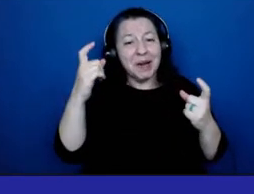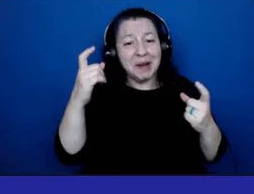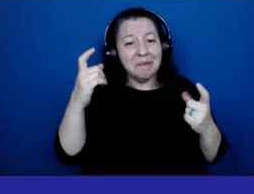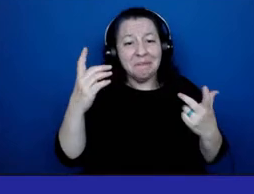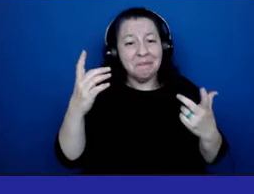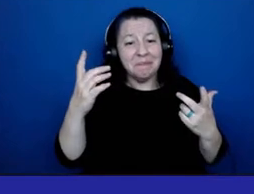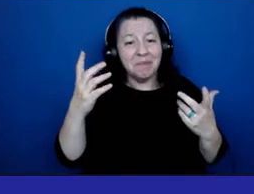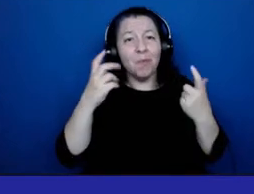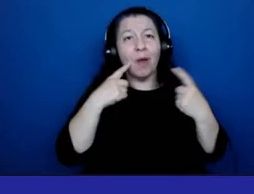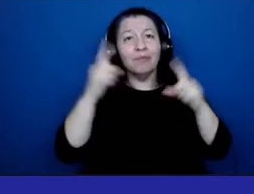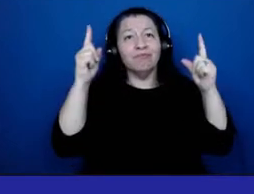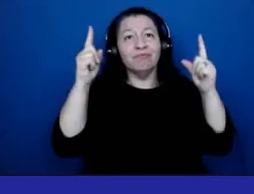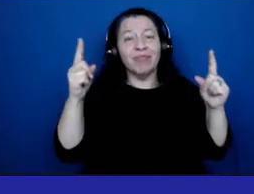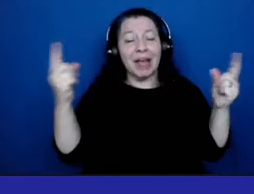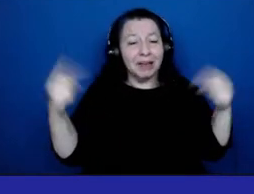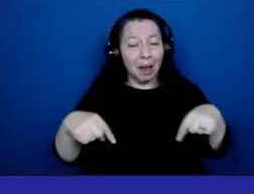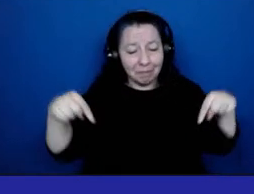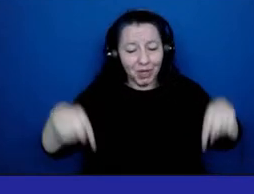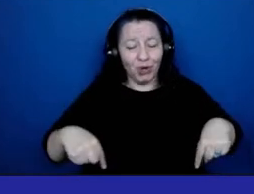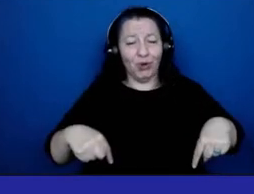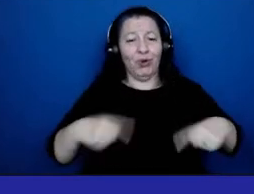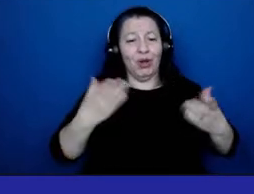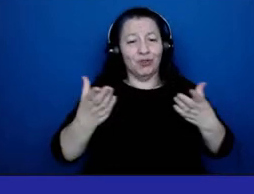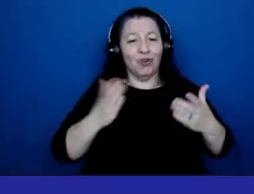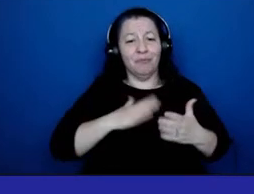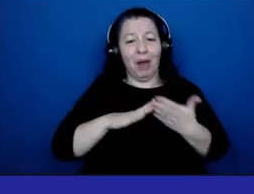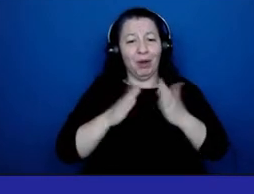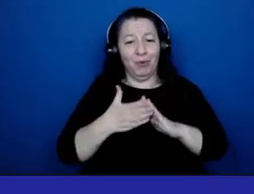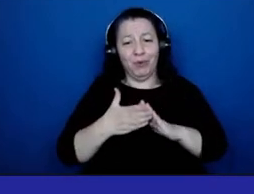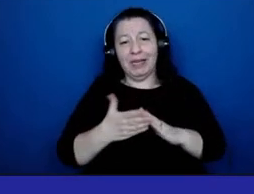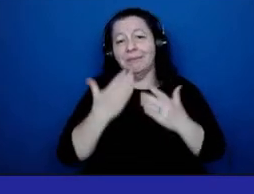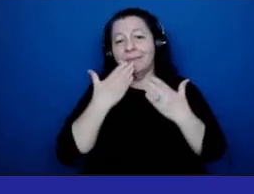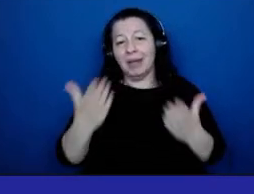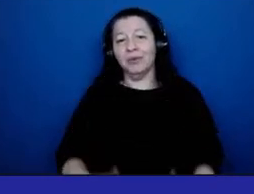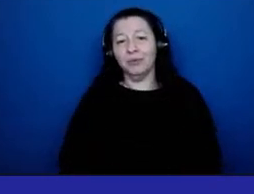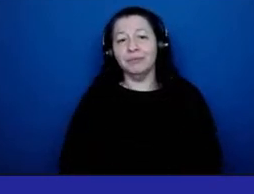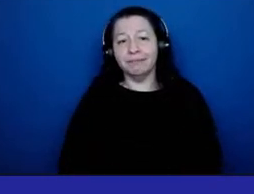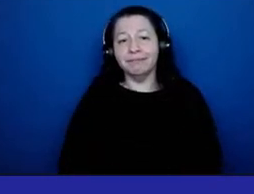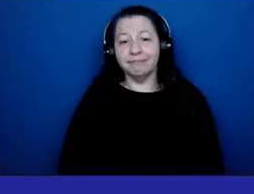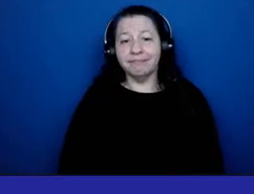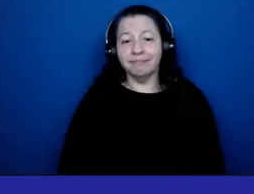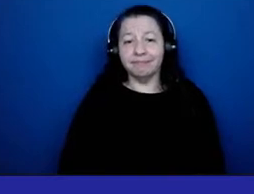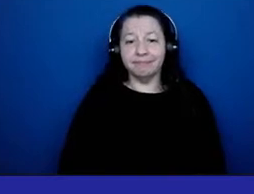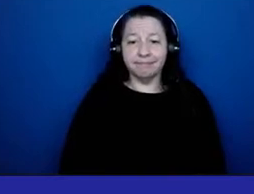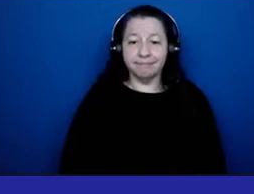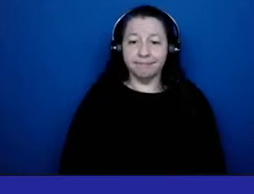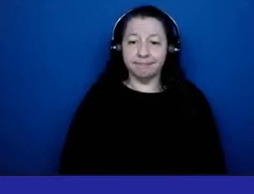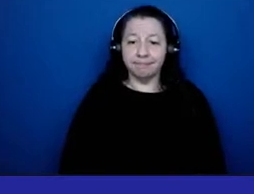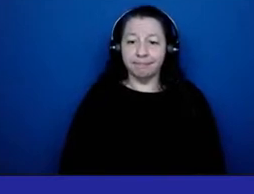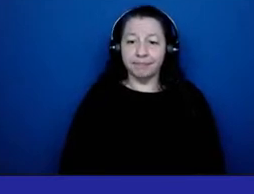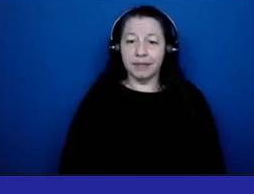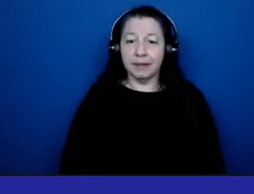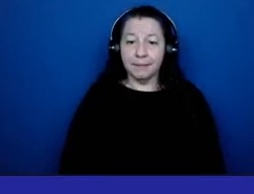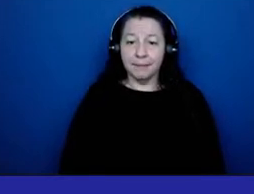to serve my community. Thank you. Thank you.